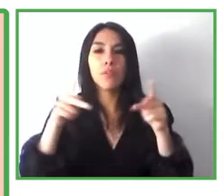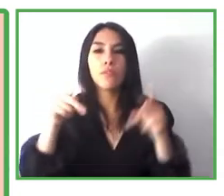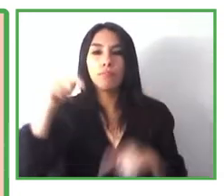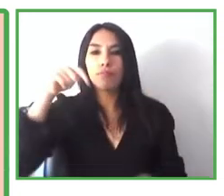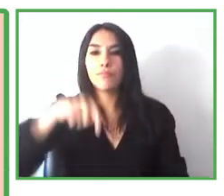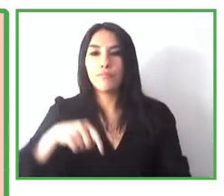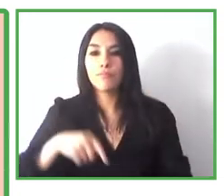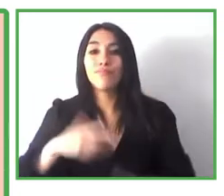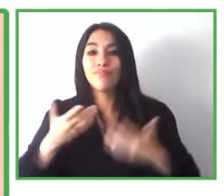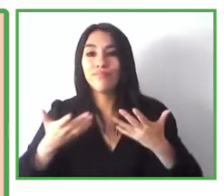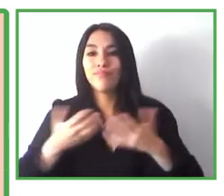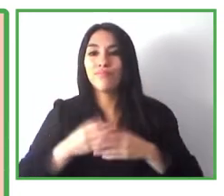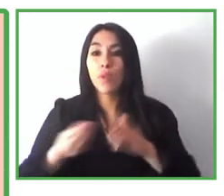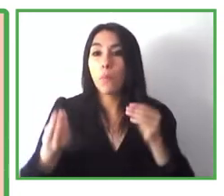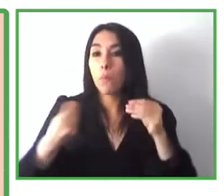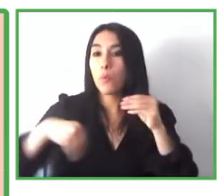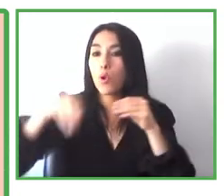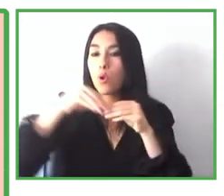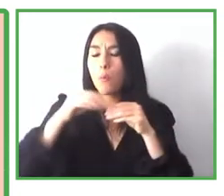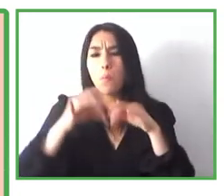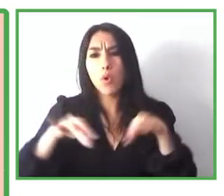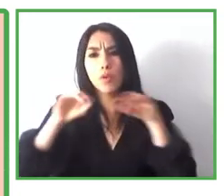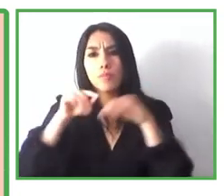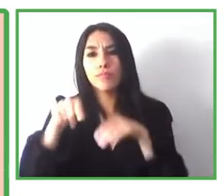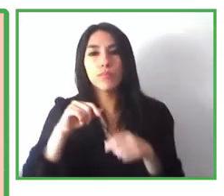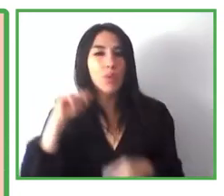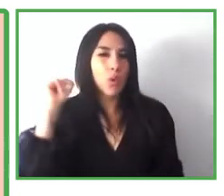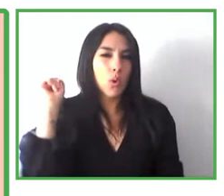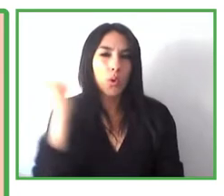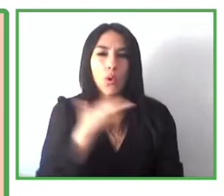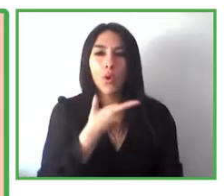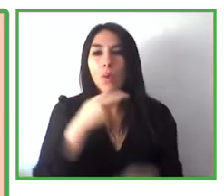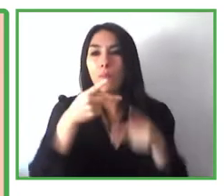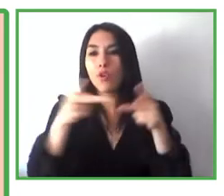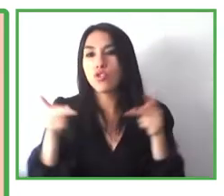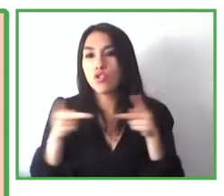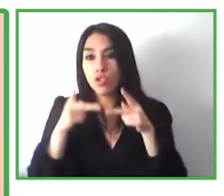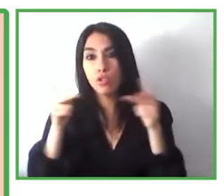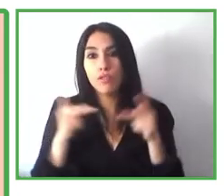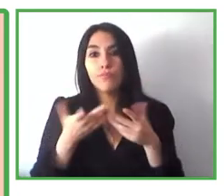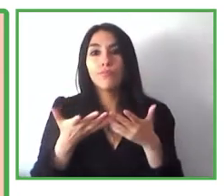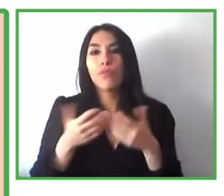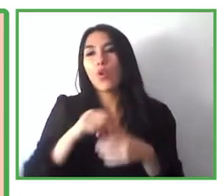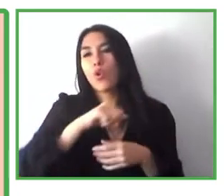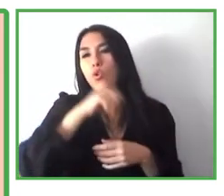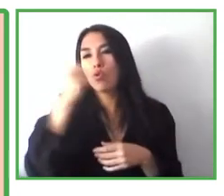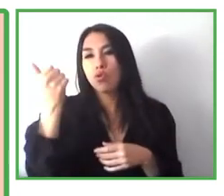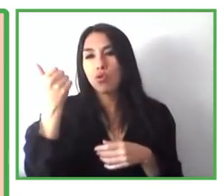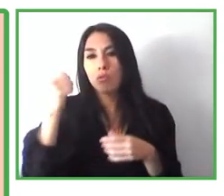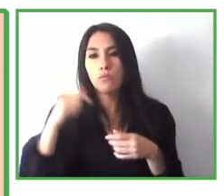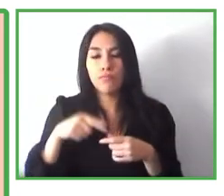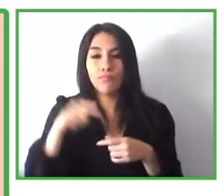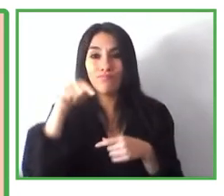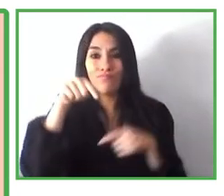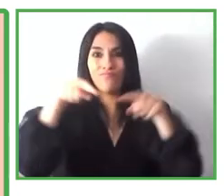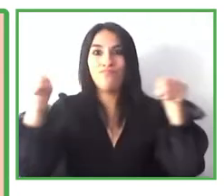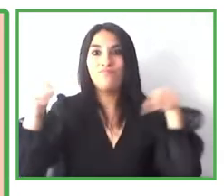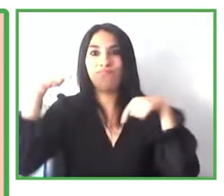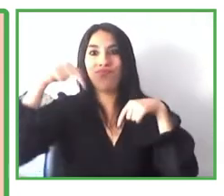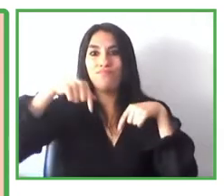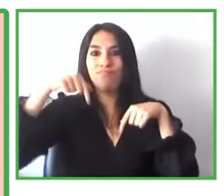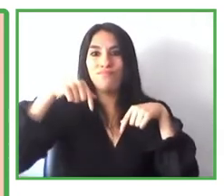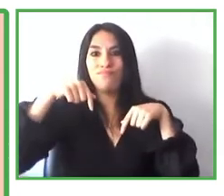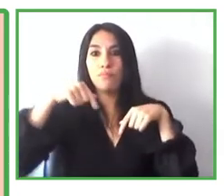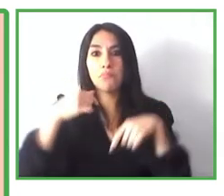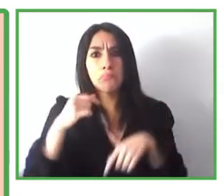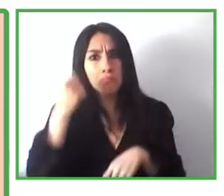gaining relevance in time as more and more all the spaces for tourism as well as other spaces have understood that from interior